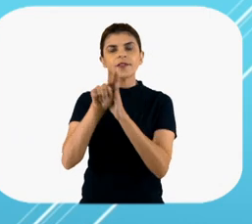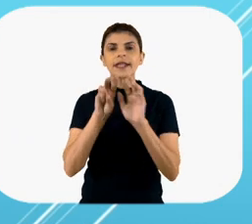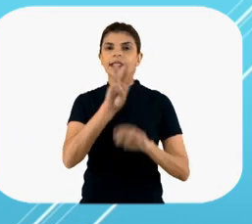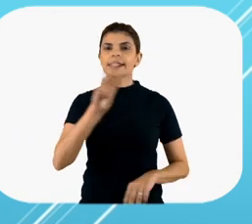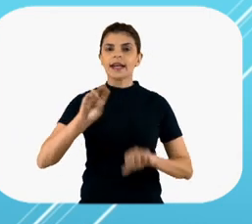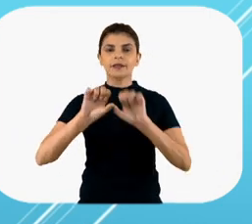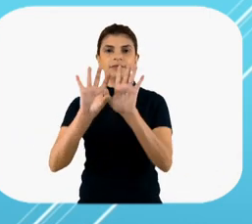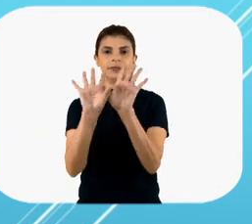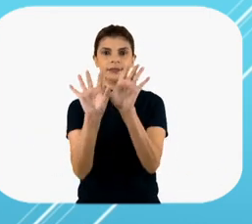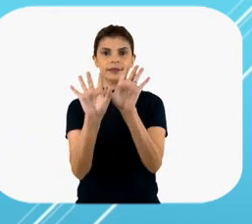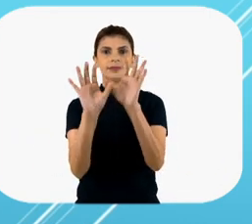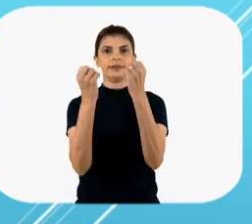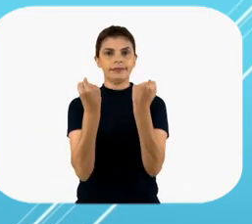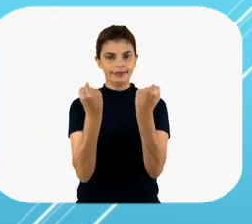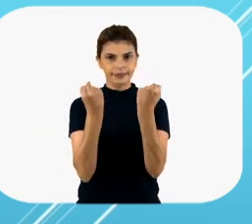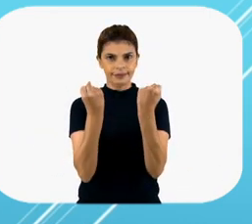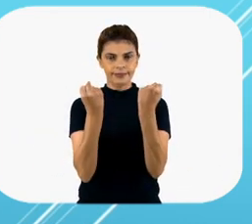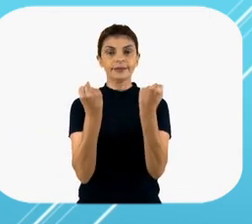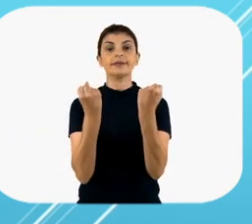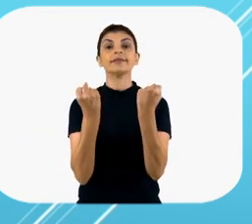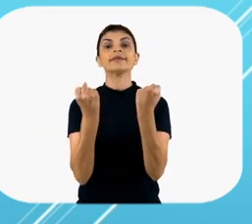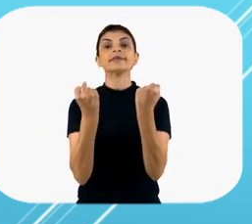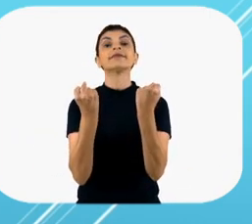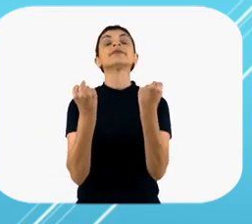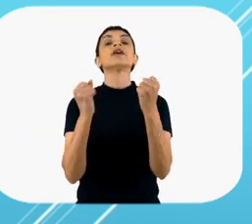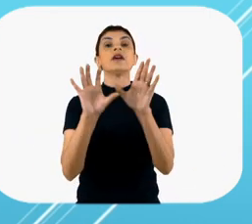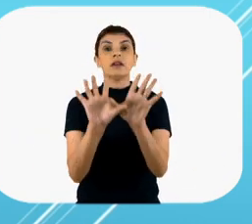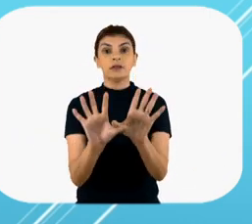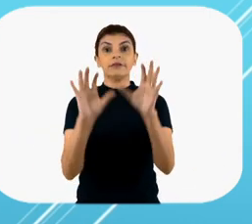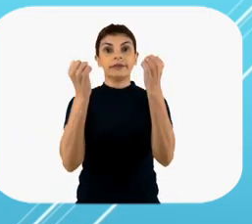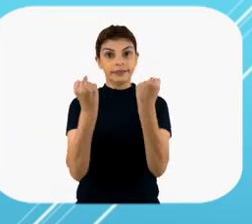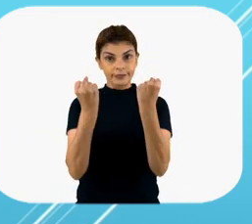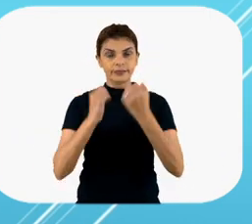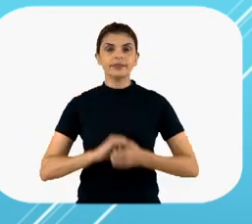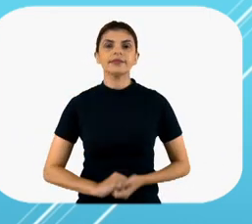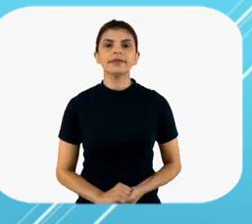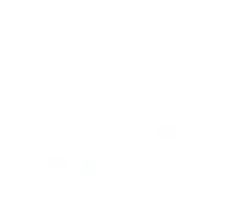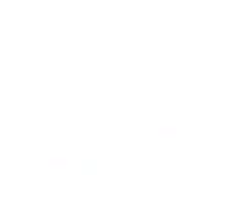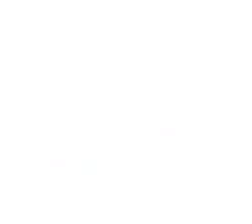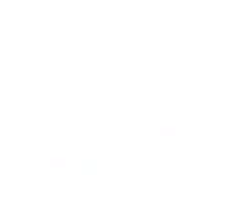check WHO website at who.int.